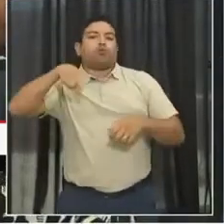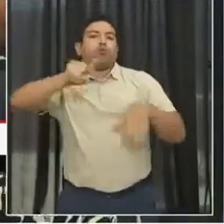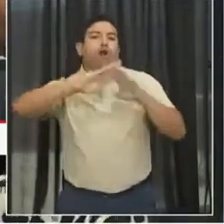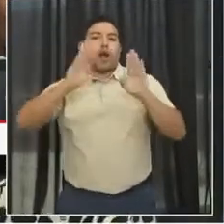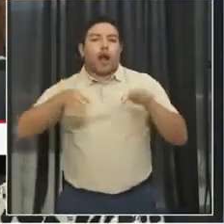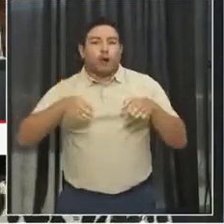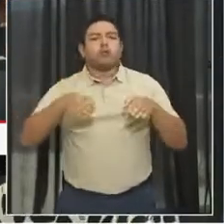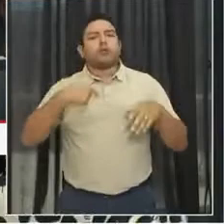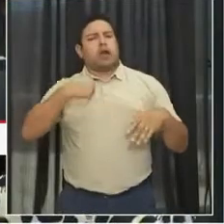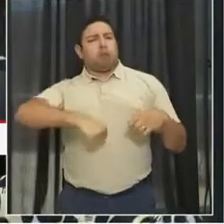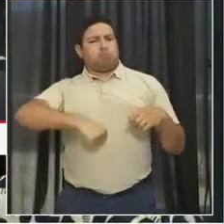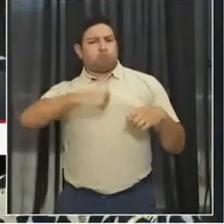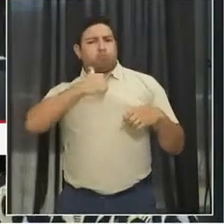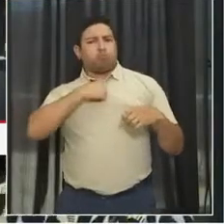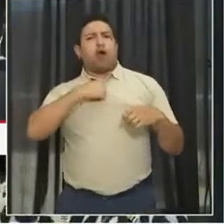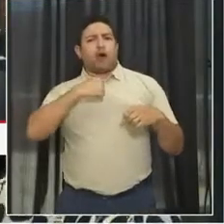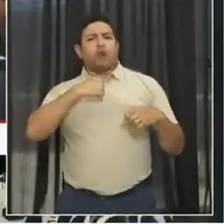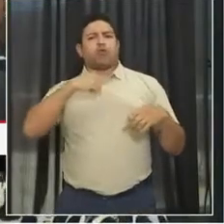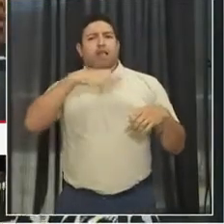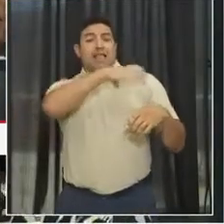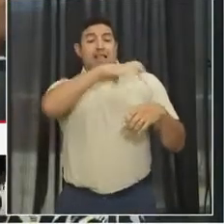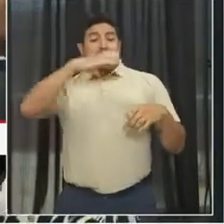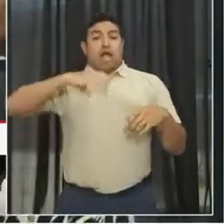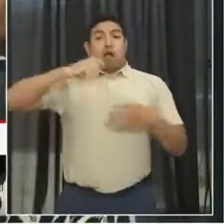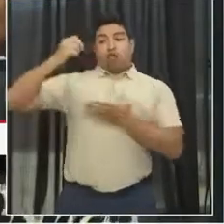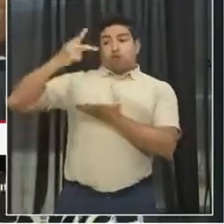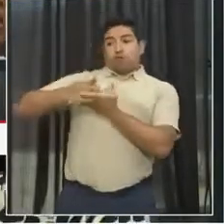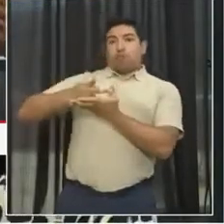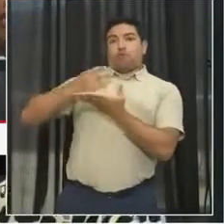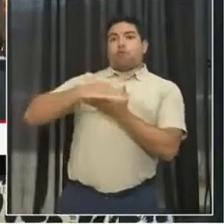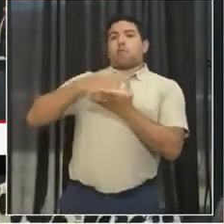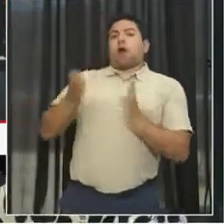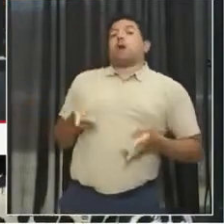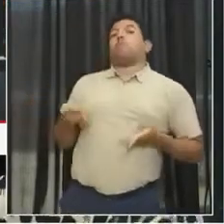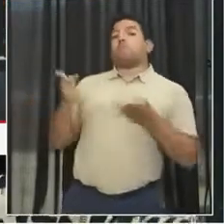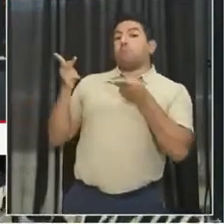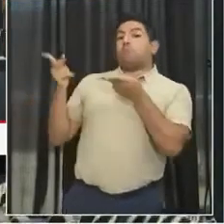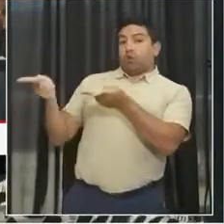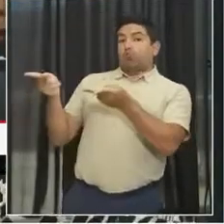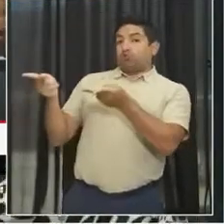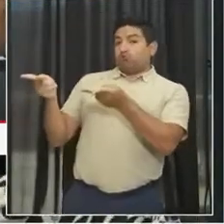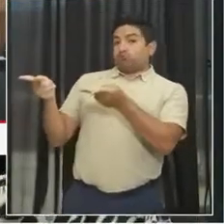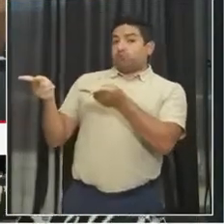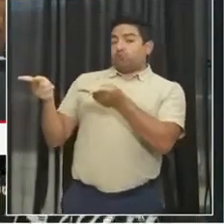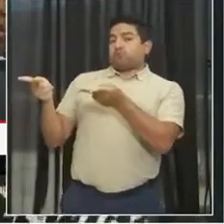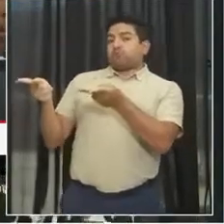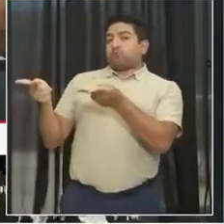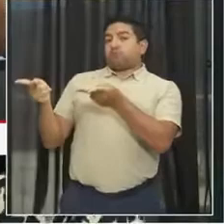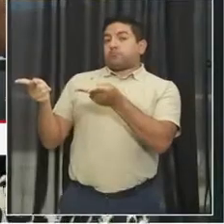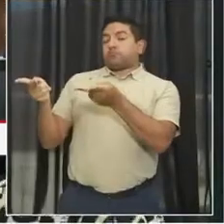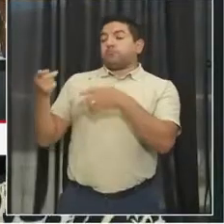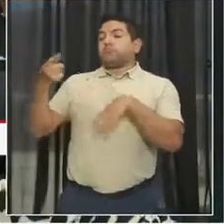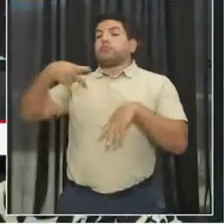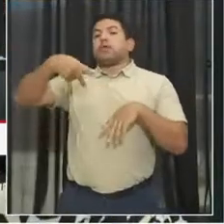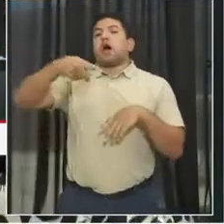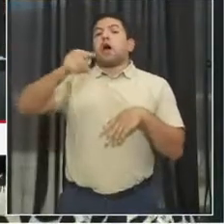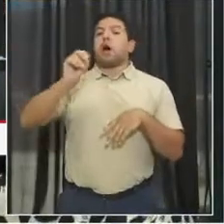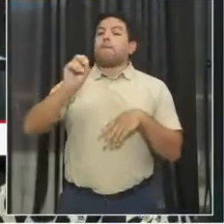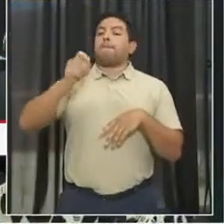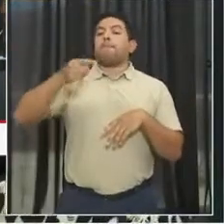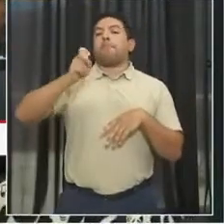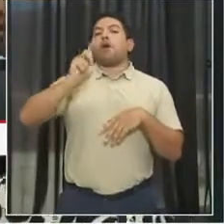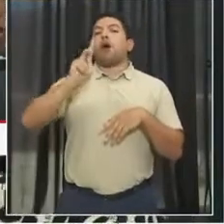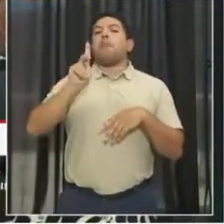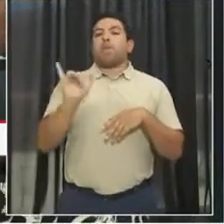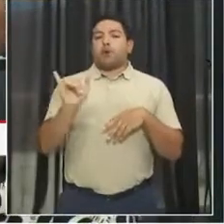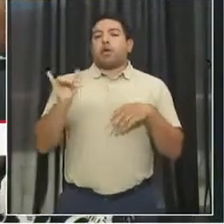very proud that the council approved my proposal that takes the property tax cap for